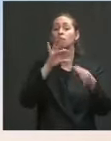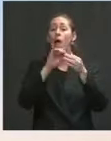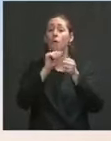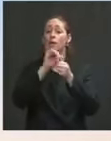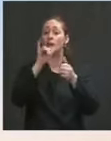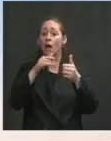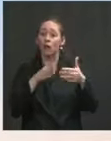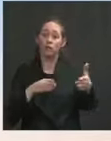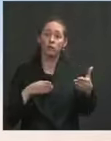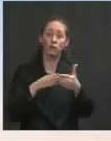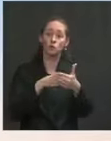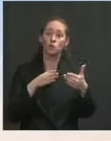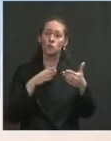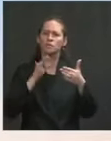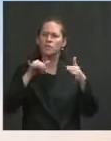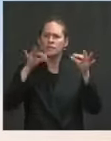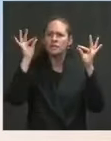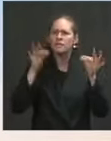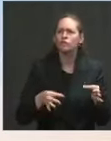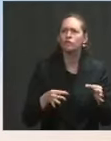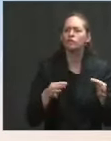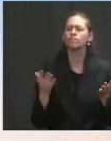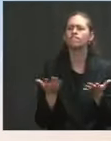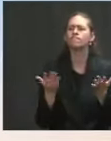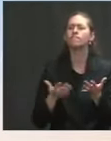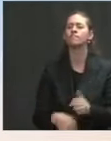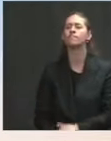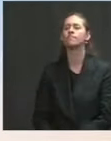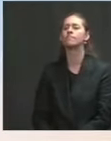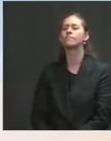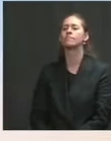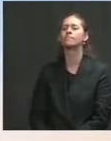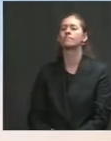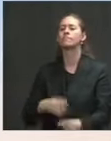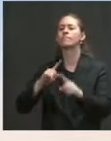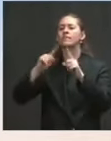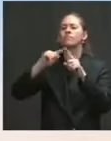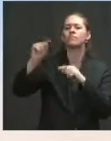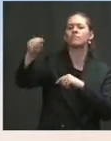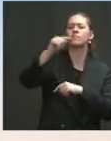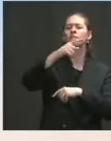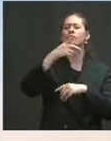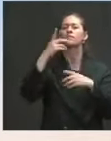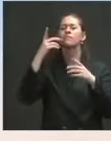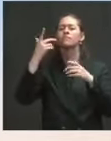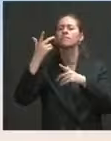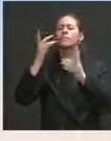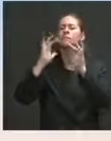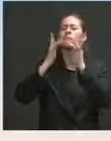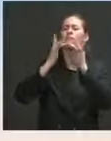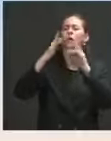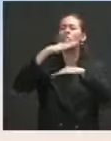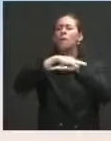the platforms to make. I think it's safe to say that the president spends a lot less time obsessing over social media than the former president.